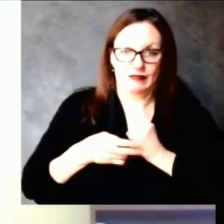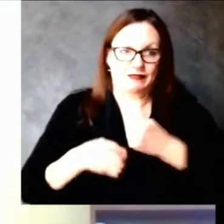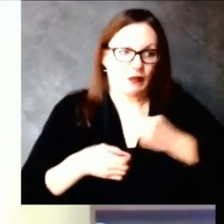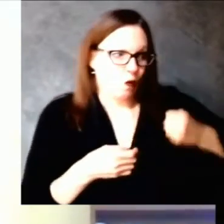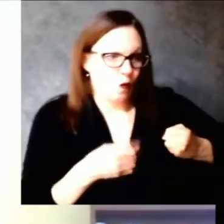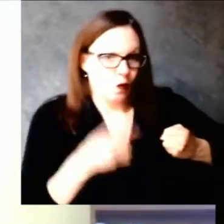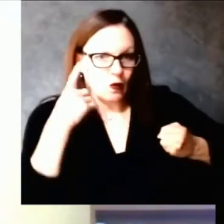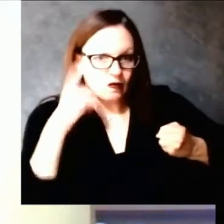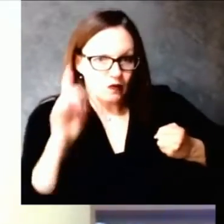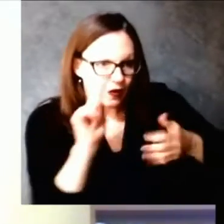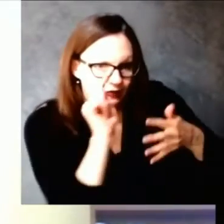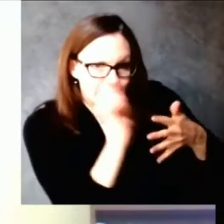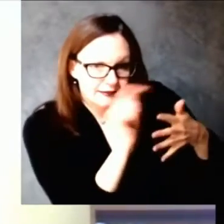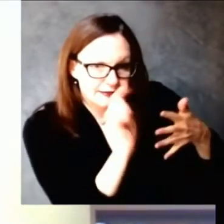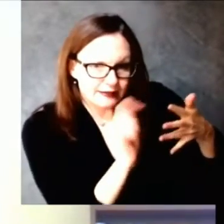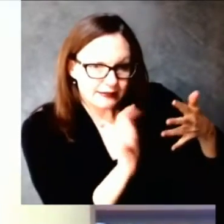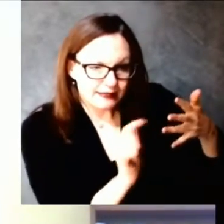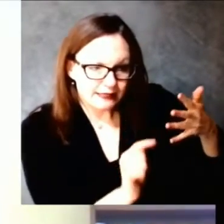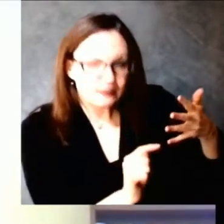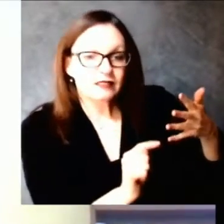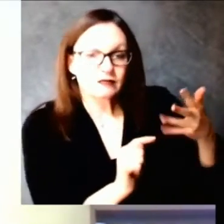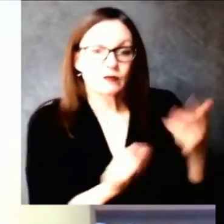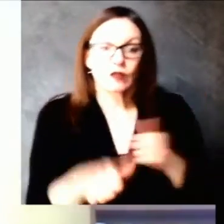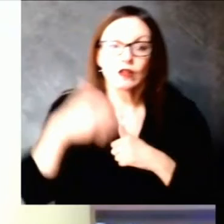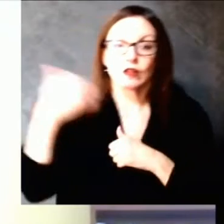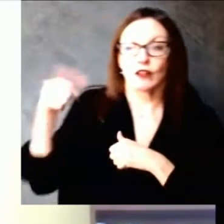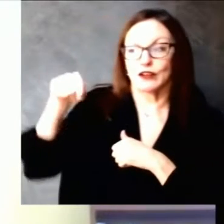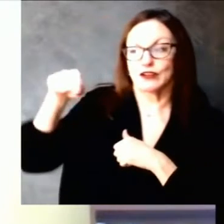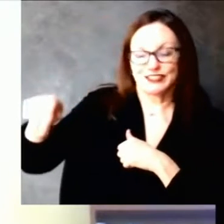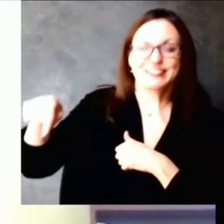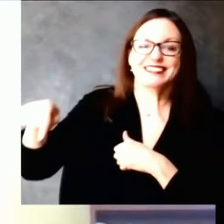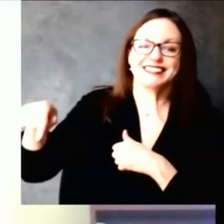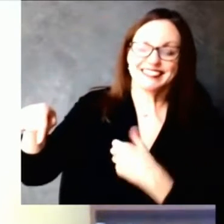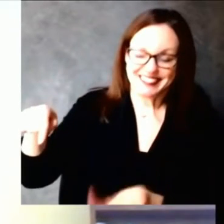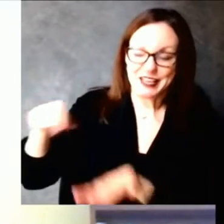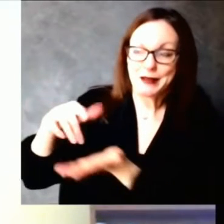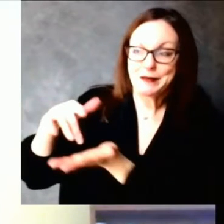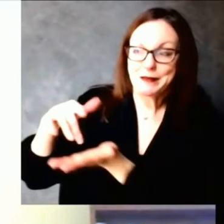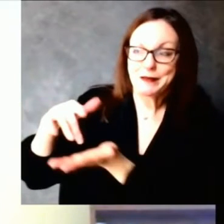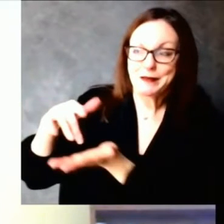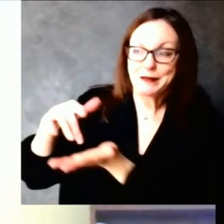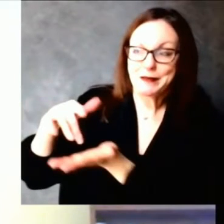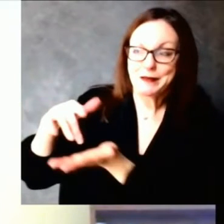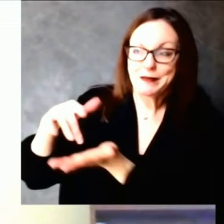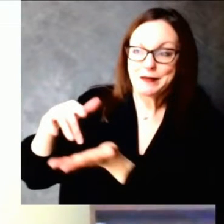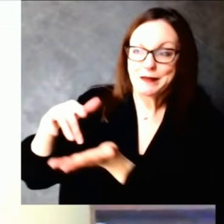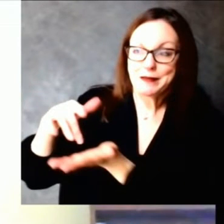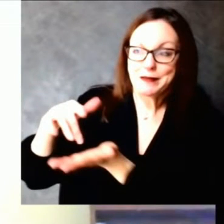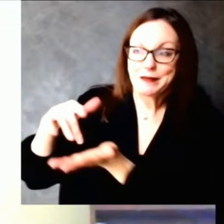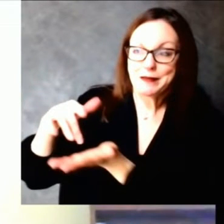doses waiting. We're able to get those in the arms of people over age 65.